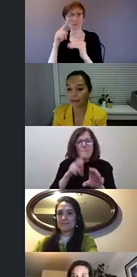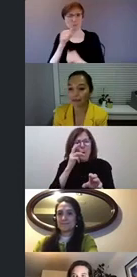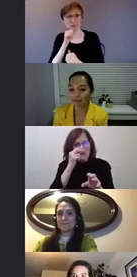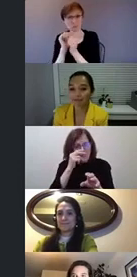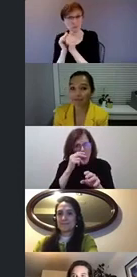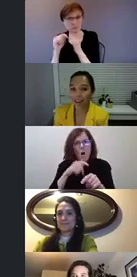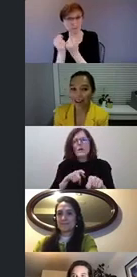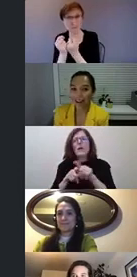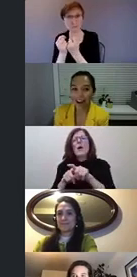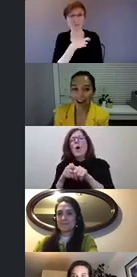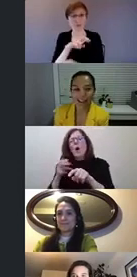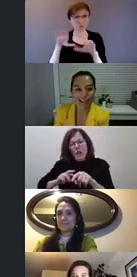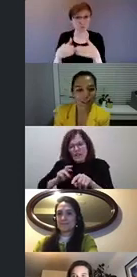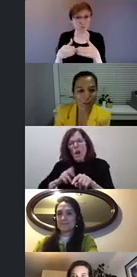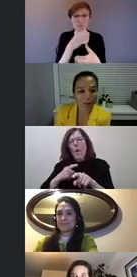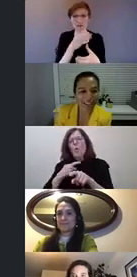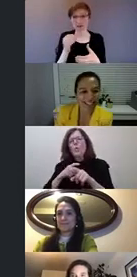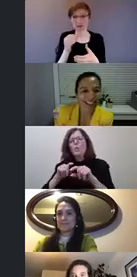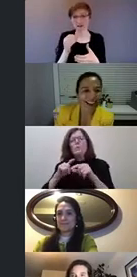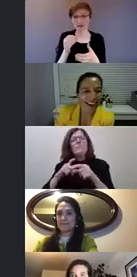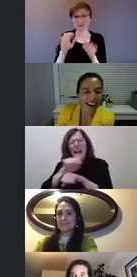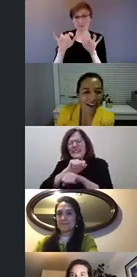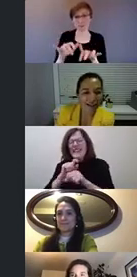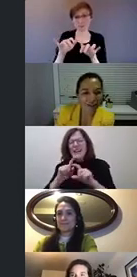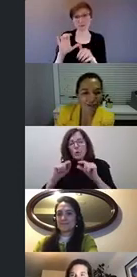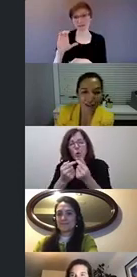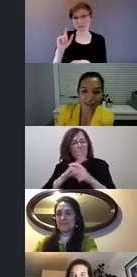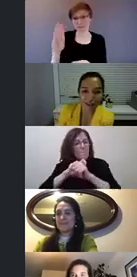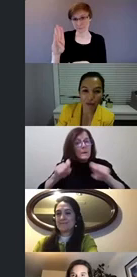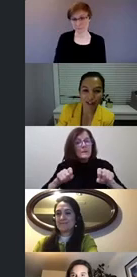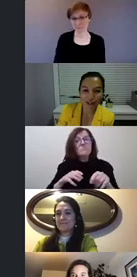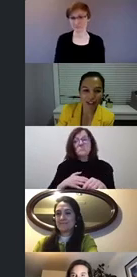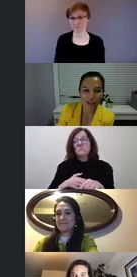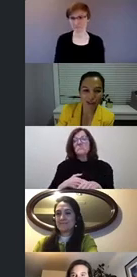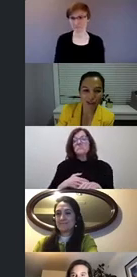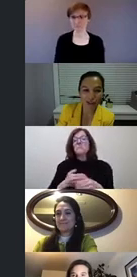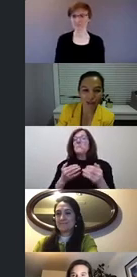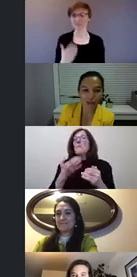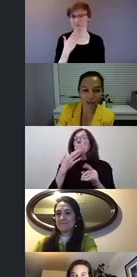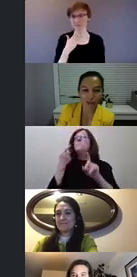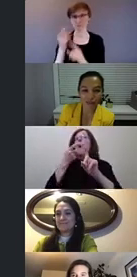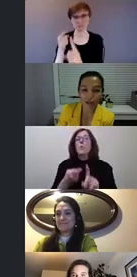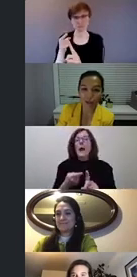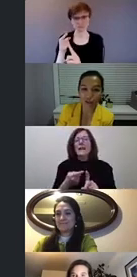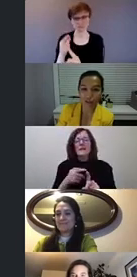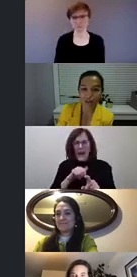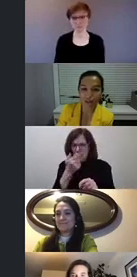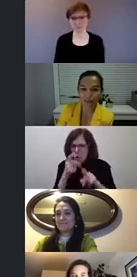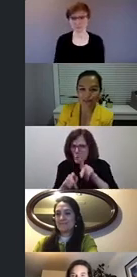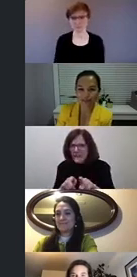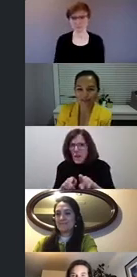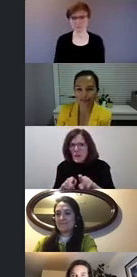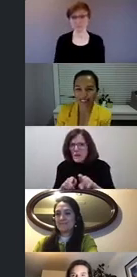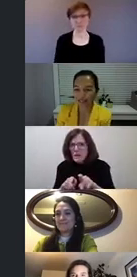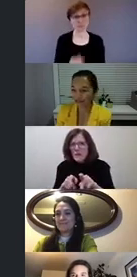clubs? Excellent points. Anyone wants to jump at